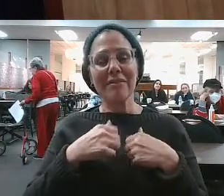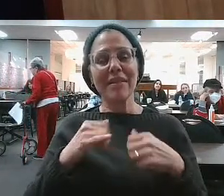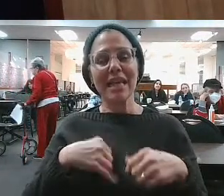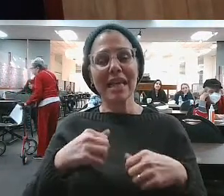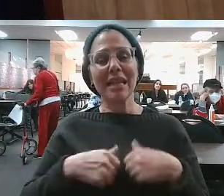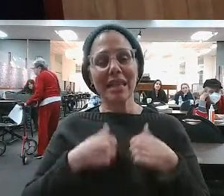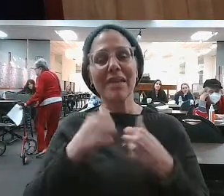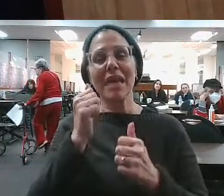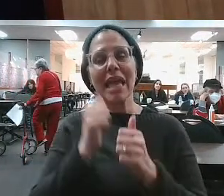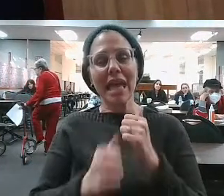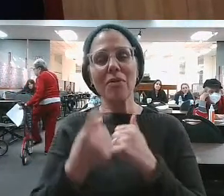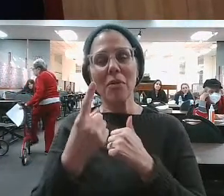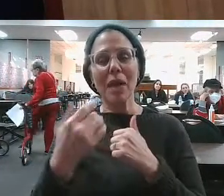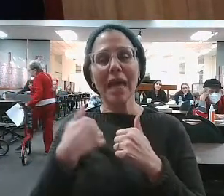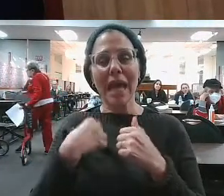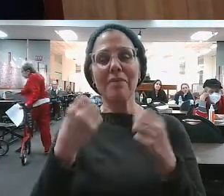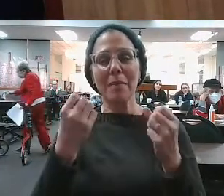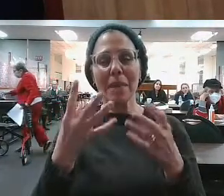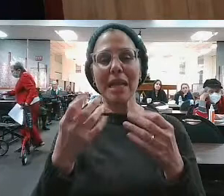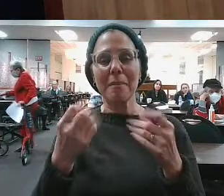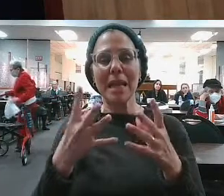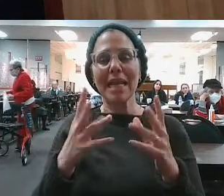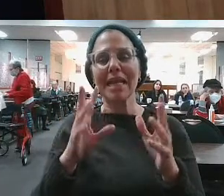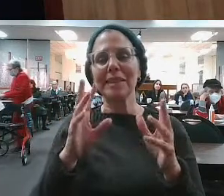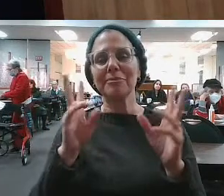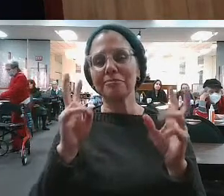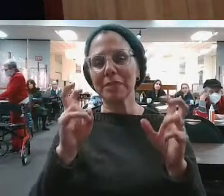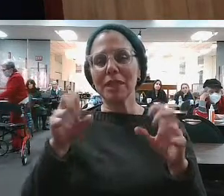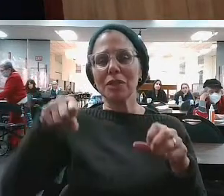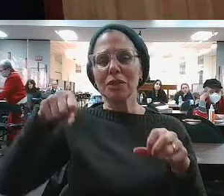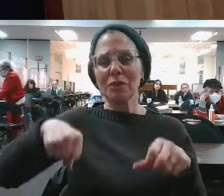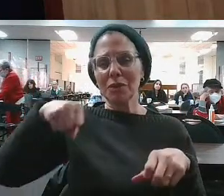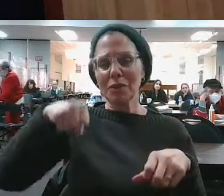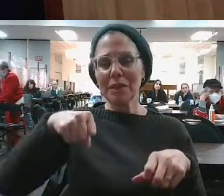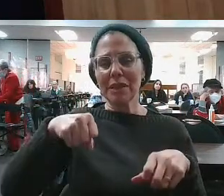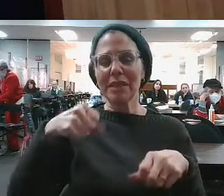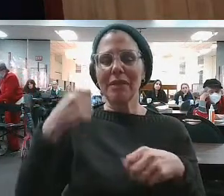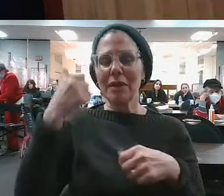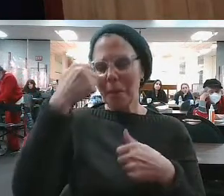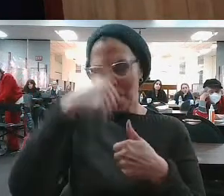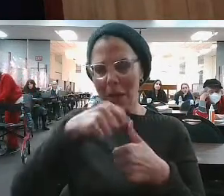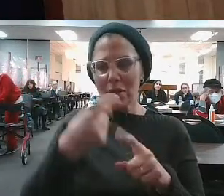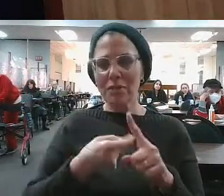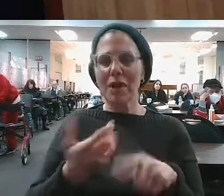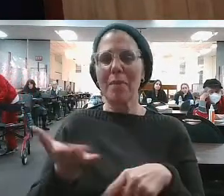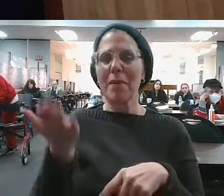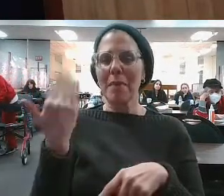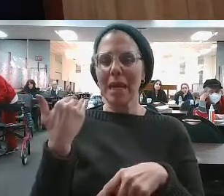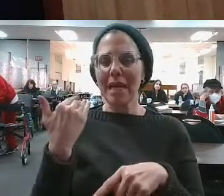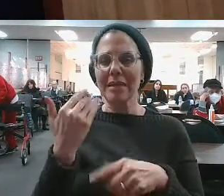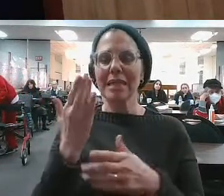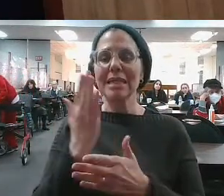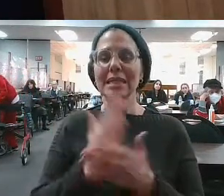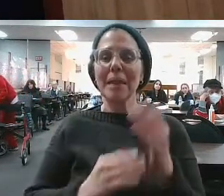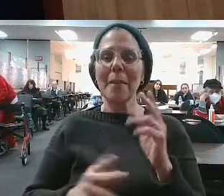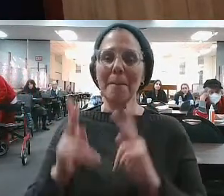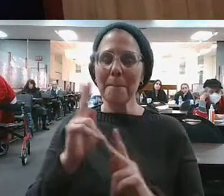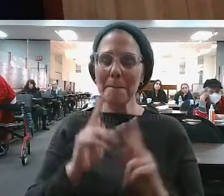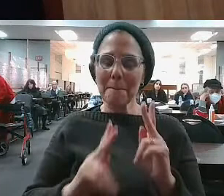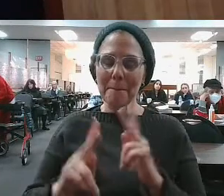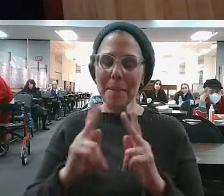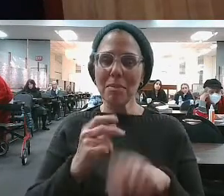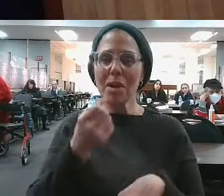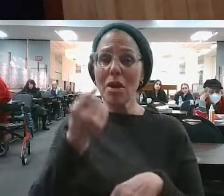well. Everyone has baggage. Everyone has baggage. Some people choose to check their